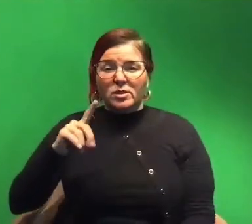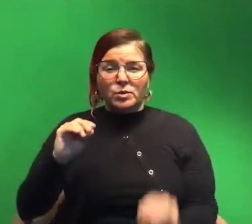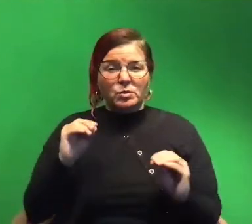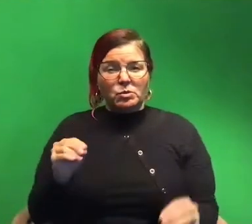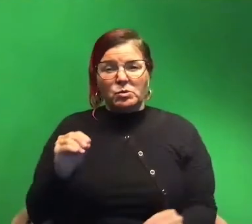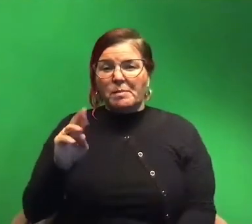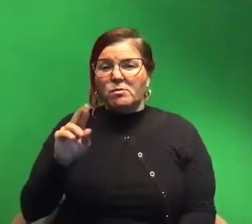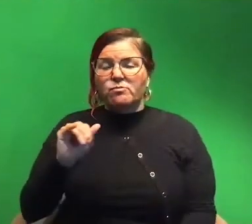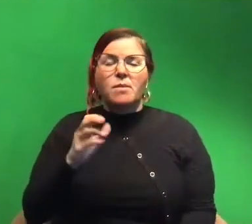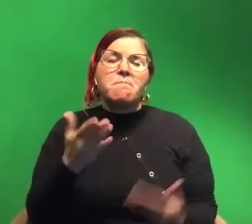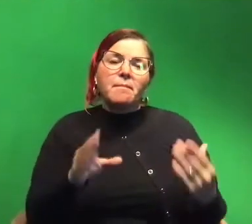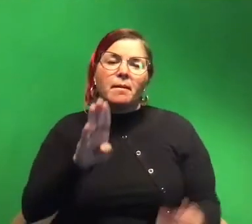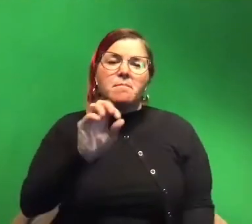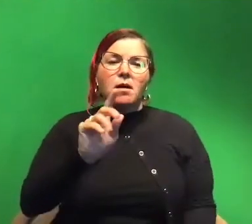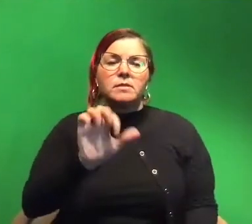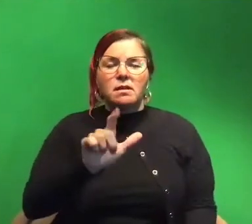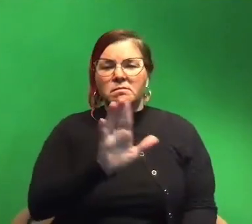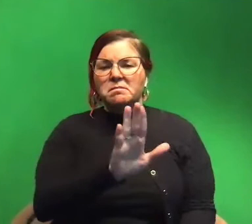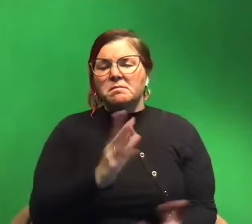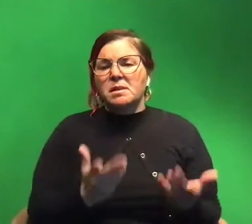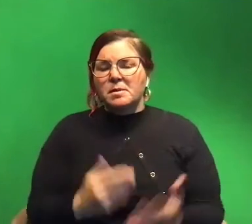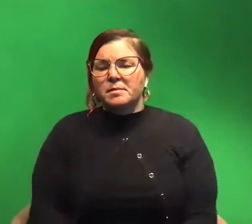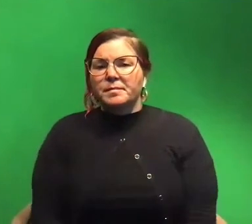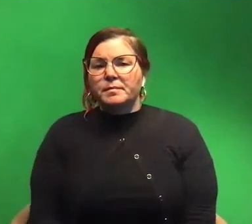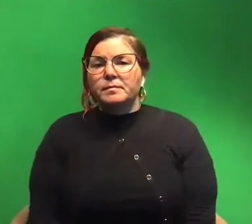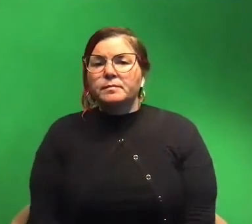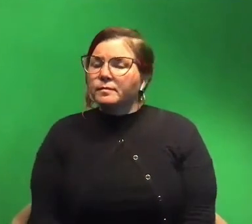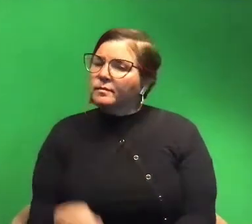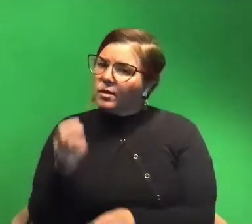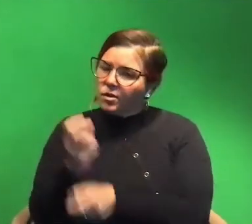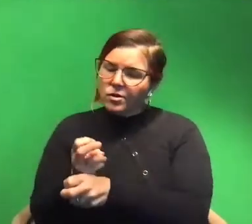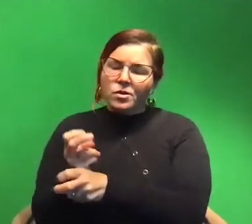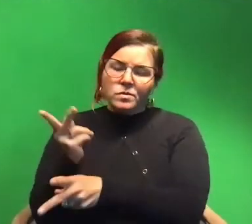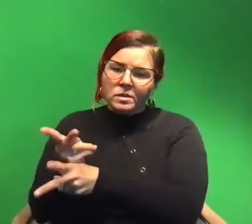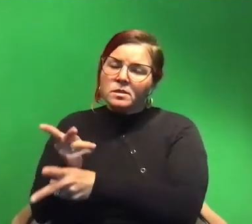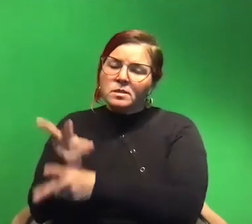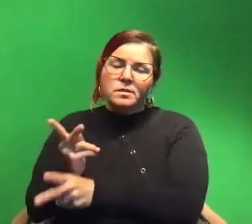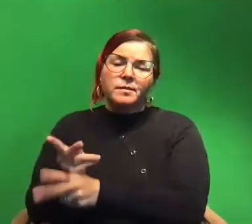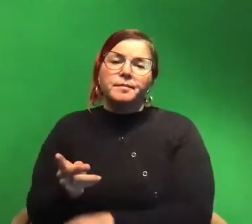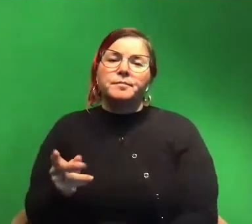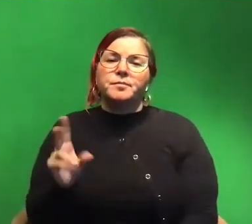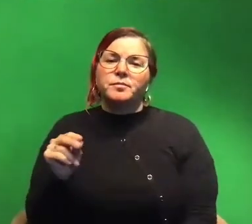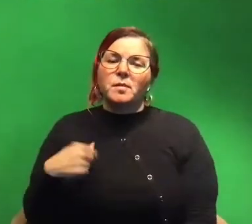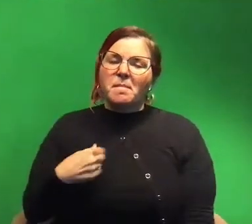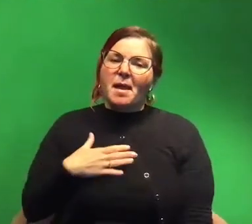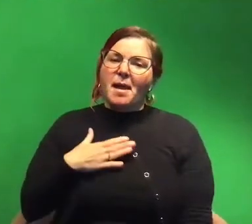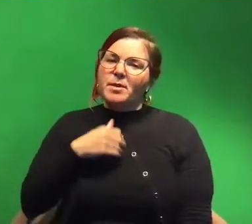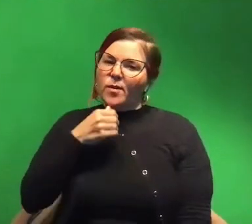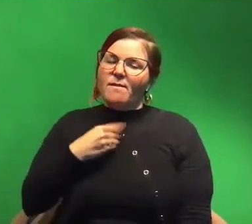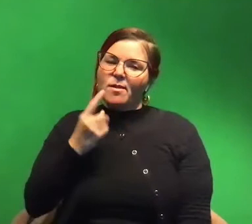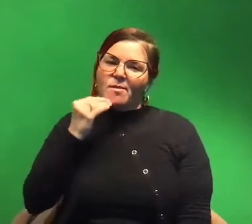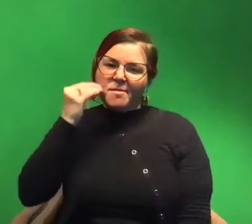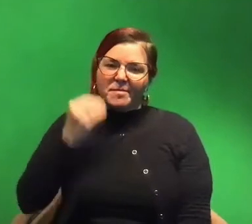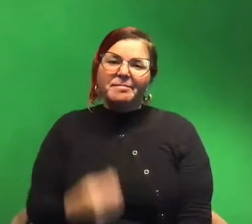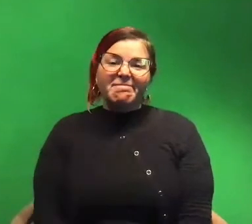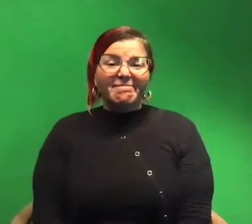probably a bobtail um yeah they're they're so hard to keep so no I'm kind of happy to not have a squid in my house